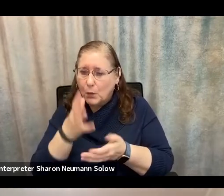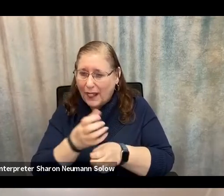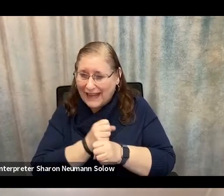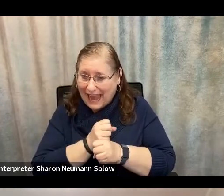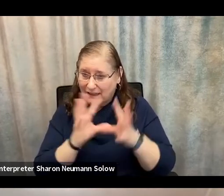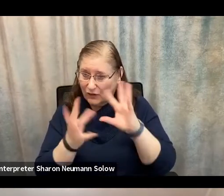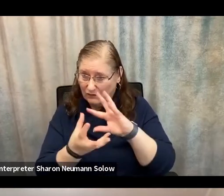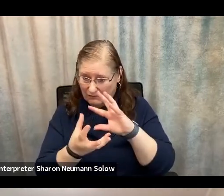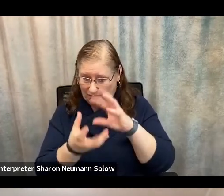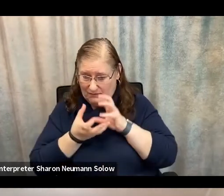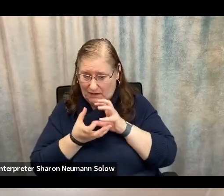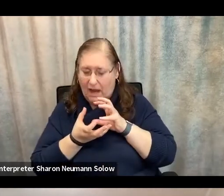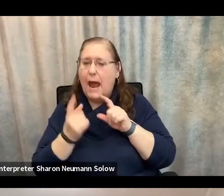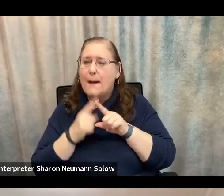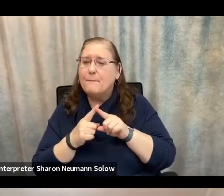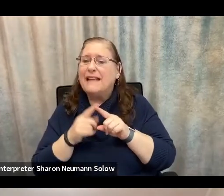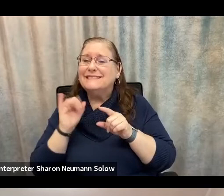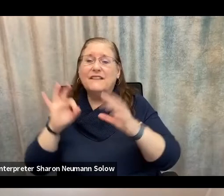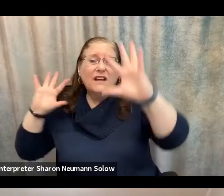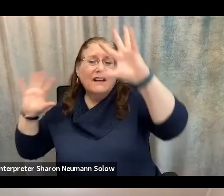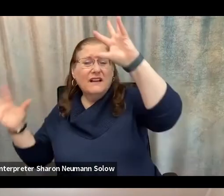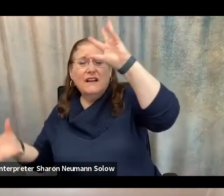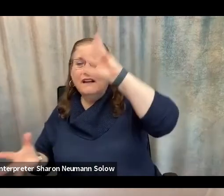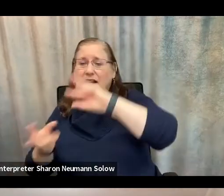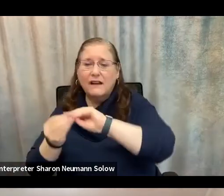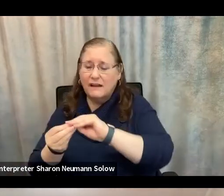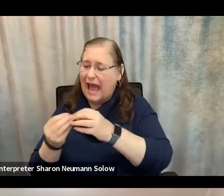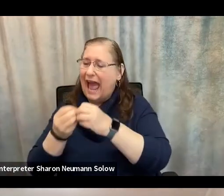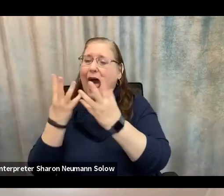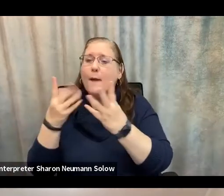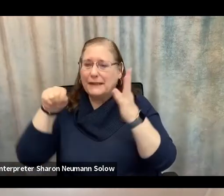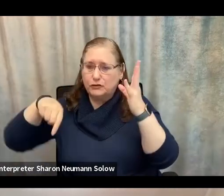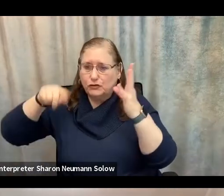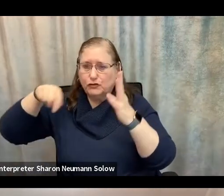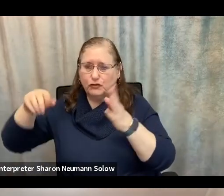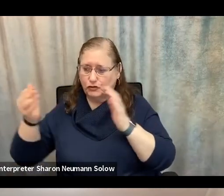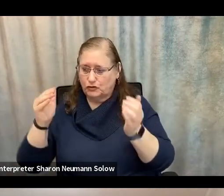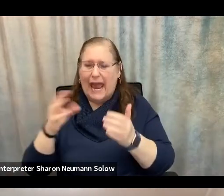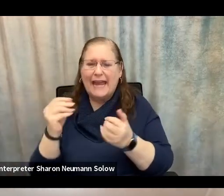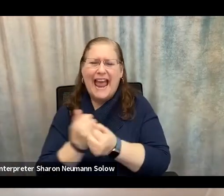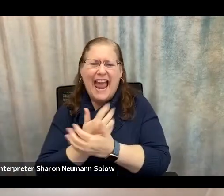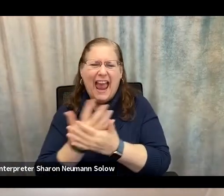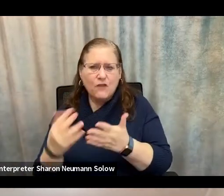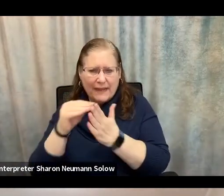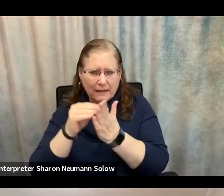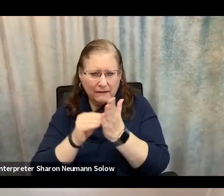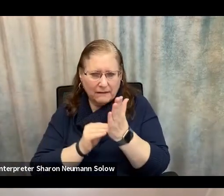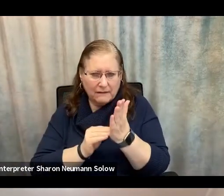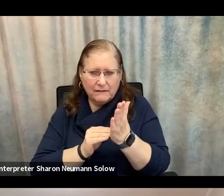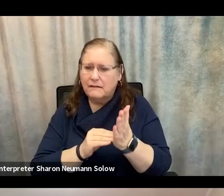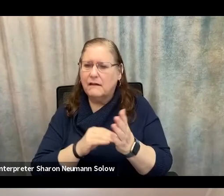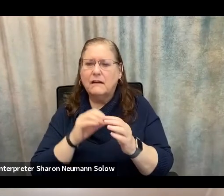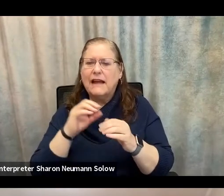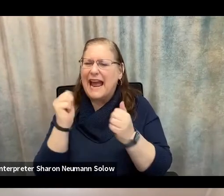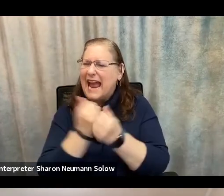through your regular payments and get everything in writing. Emily, if we move on to the next, actually,